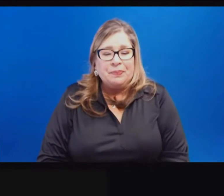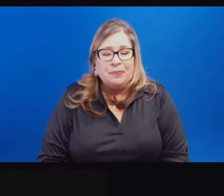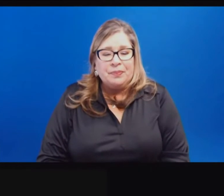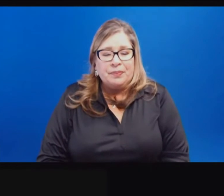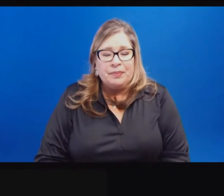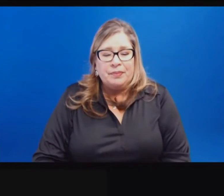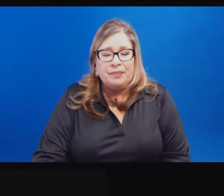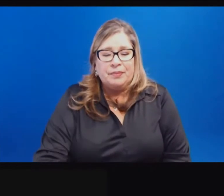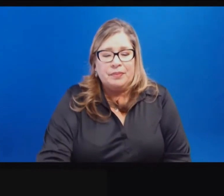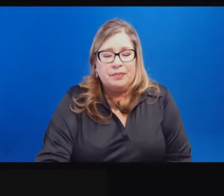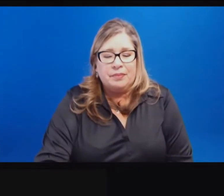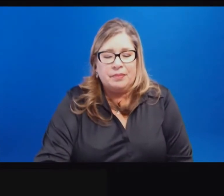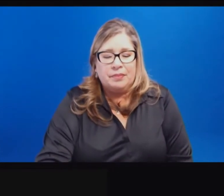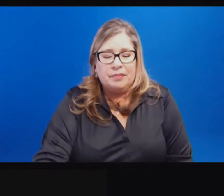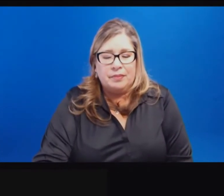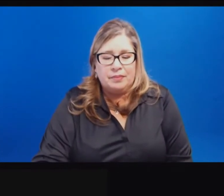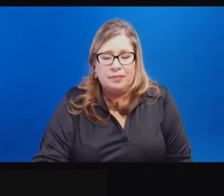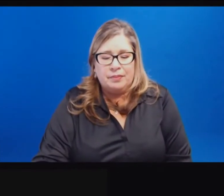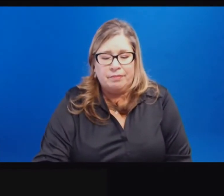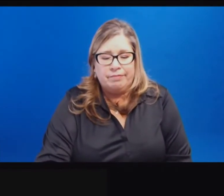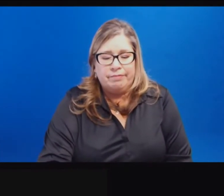Roddy Levesque, LA Blade.